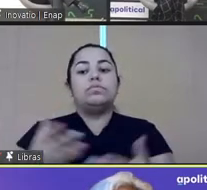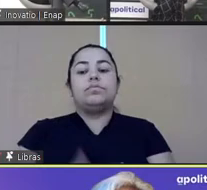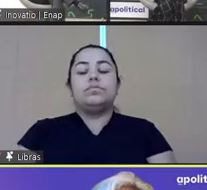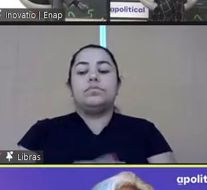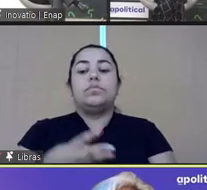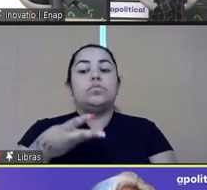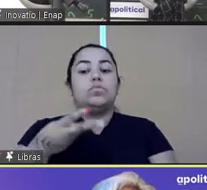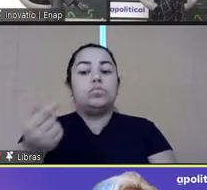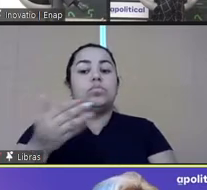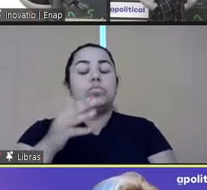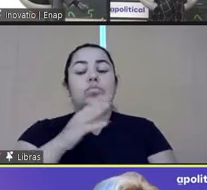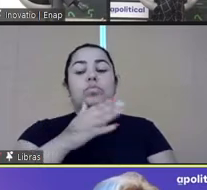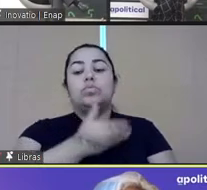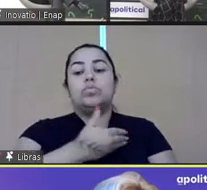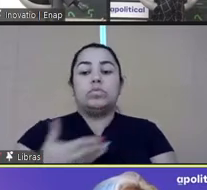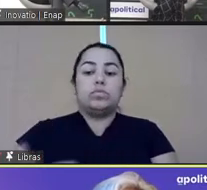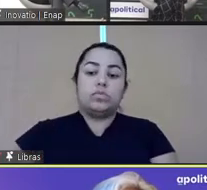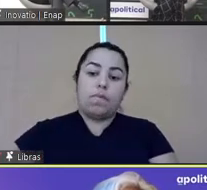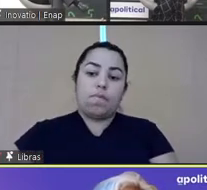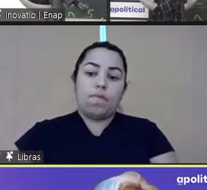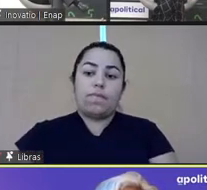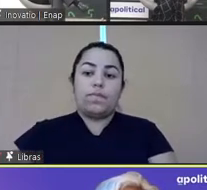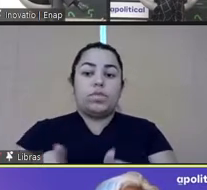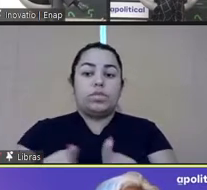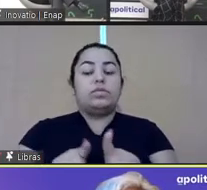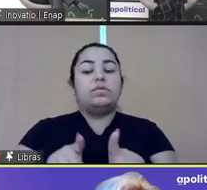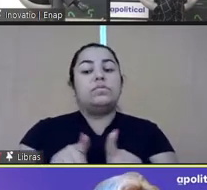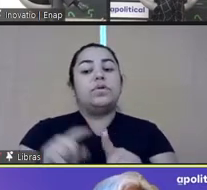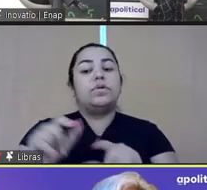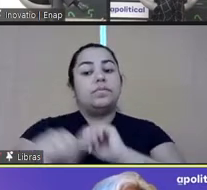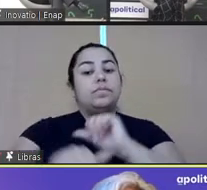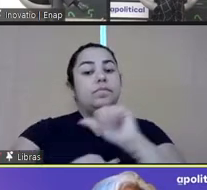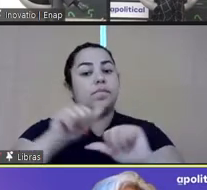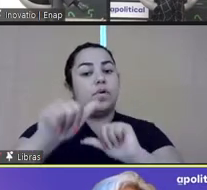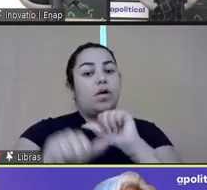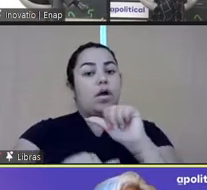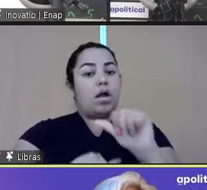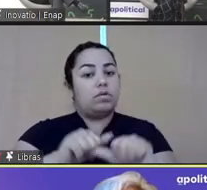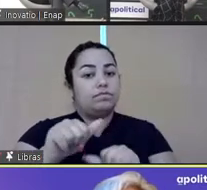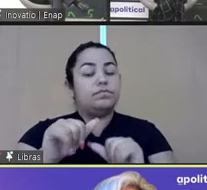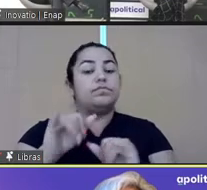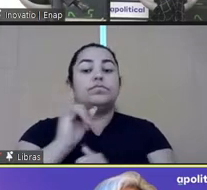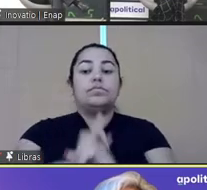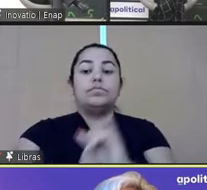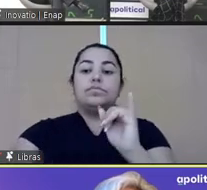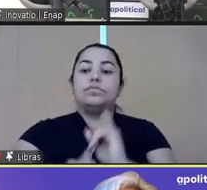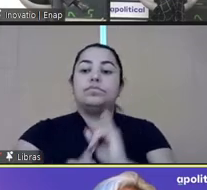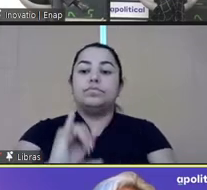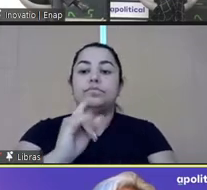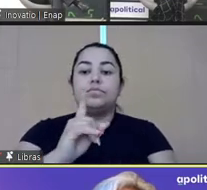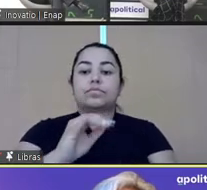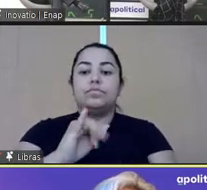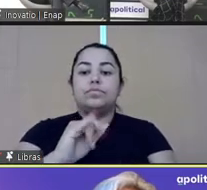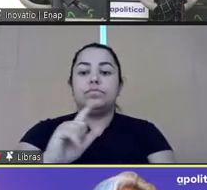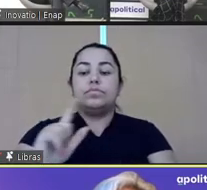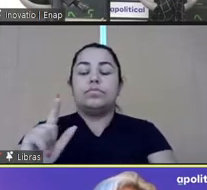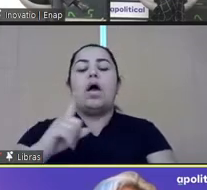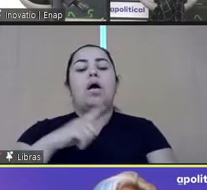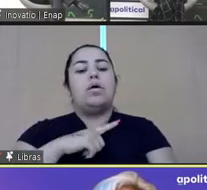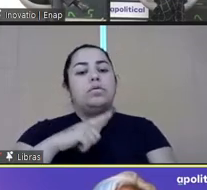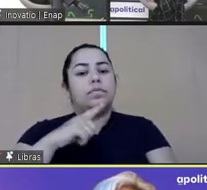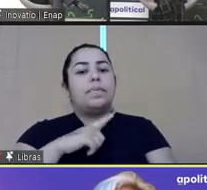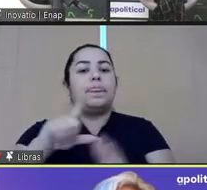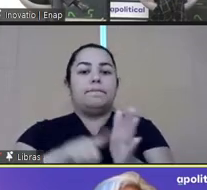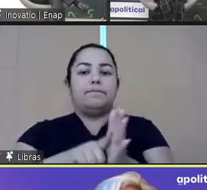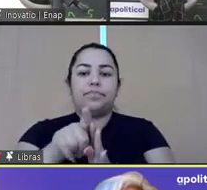A recent civil service digital skills report in the UK shared that over 75% of civil servants would